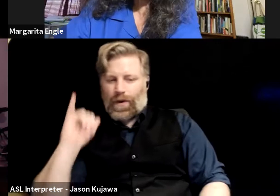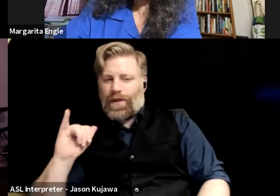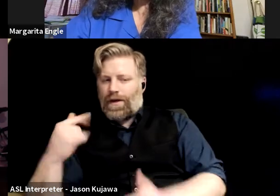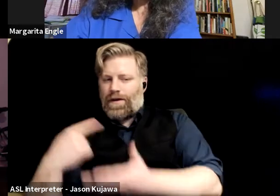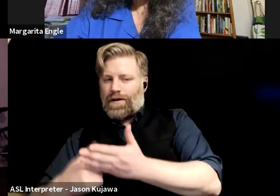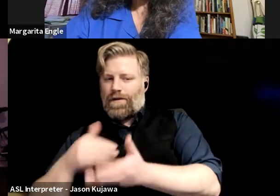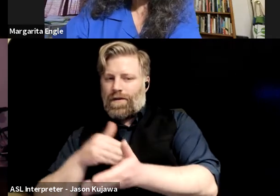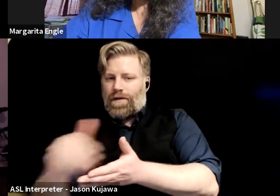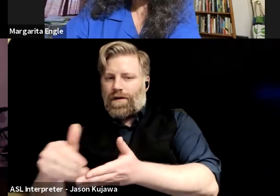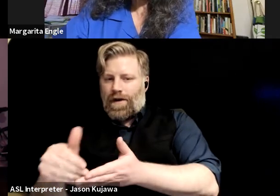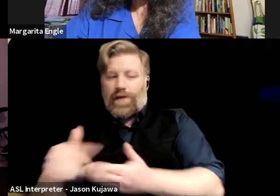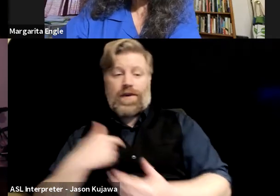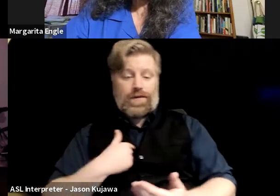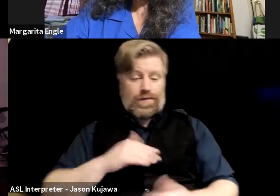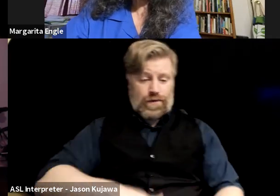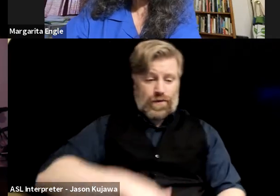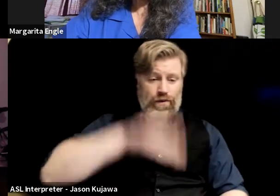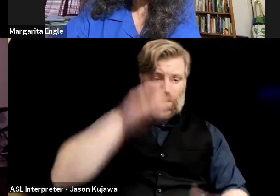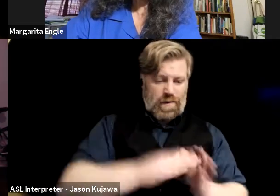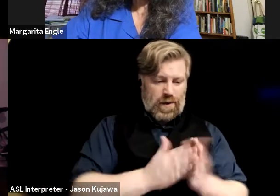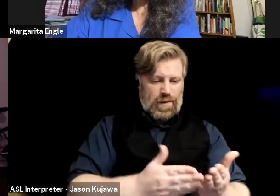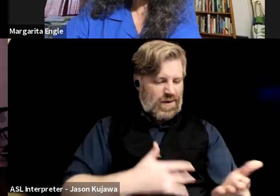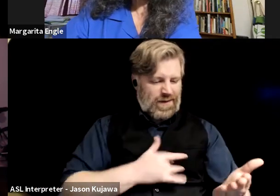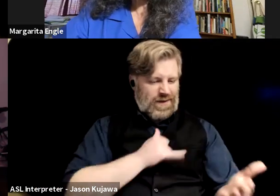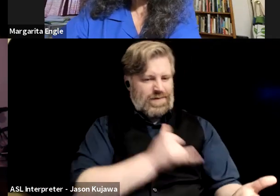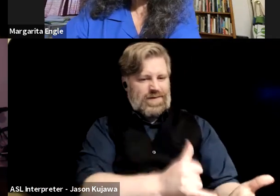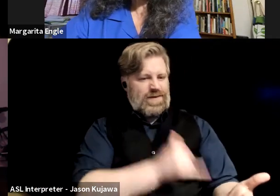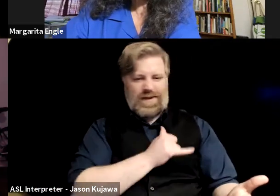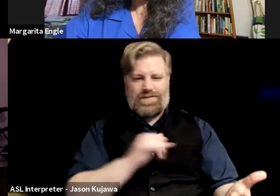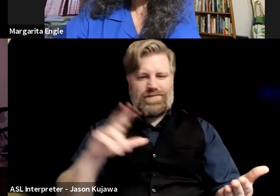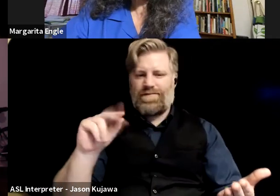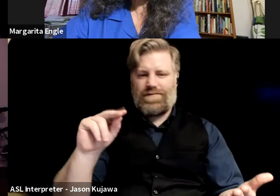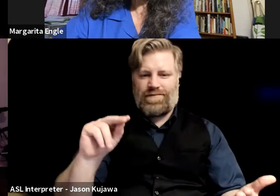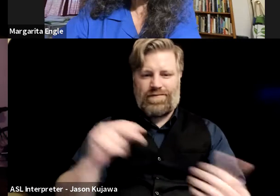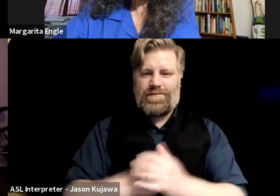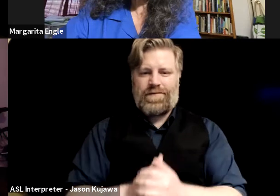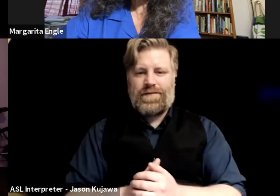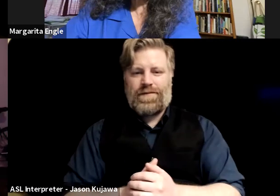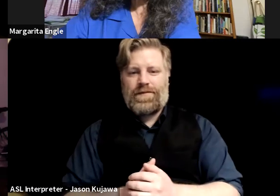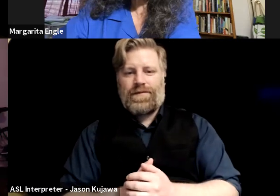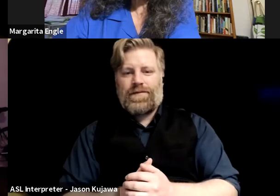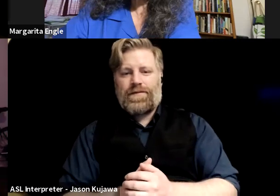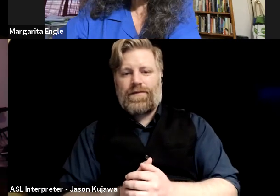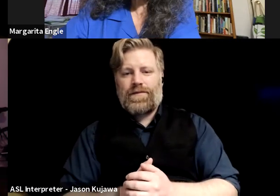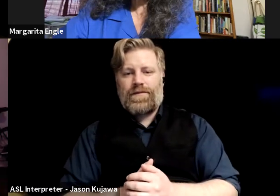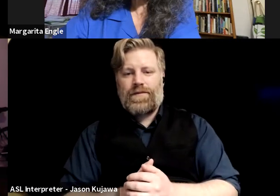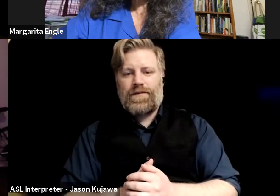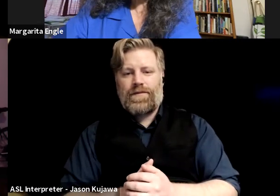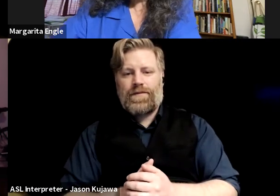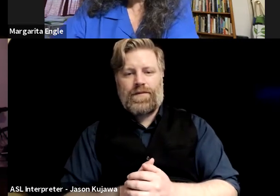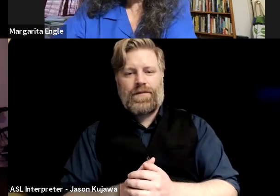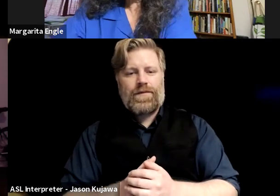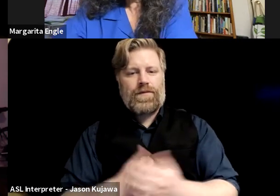the books we read as a child, we didn't see ourselves in, so as now it's just trying to, like, put it on its head, we're keeping that same